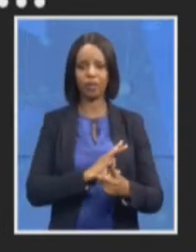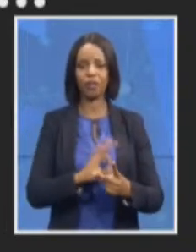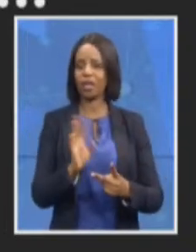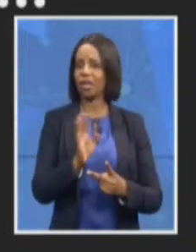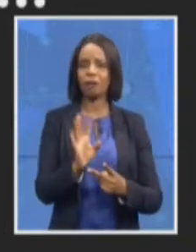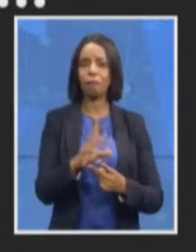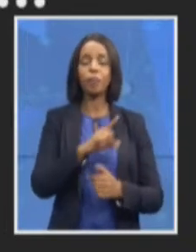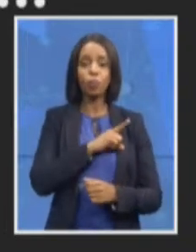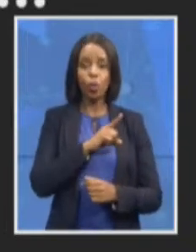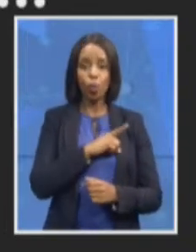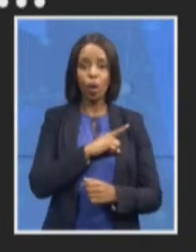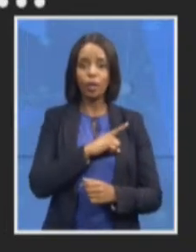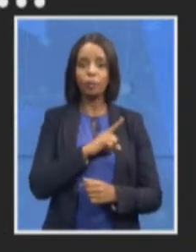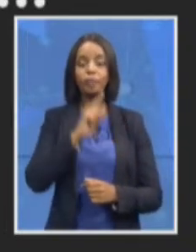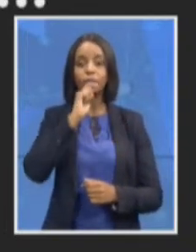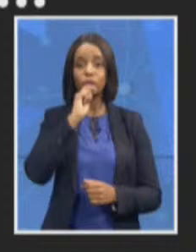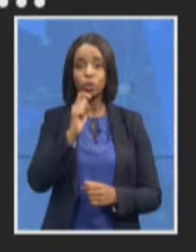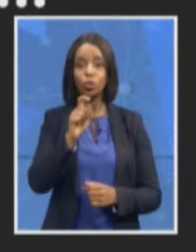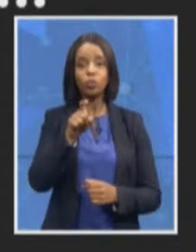in orange overalls thanks